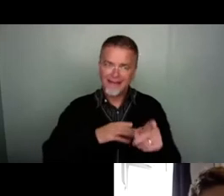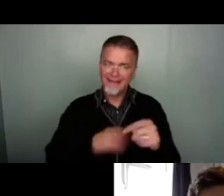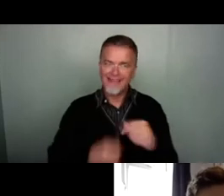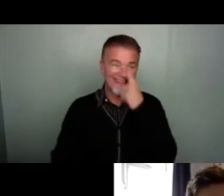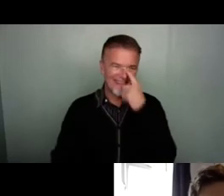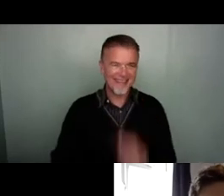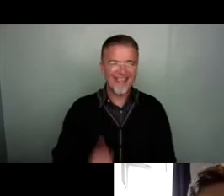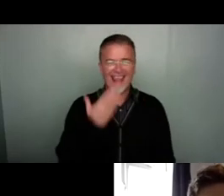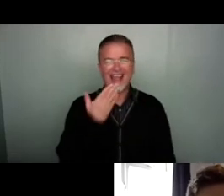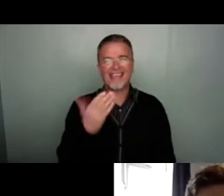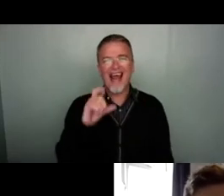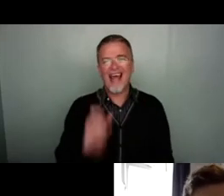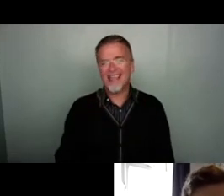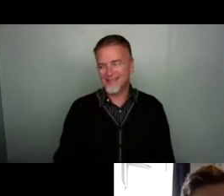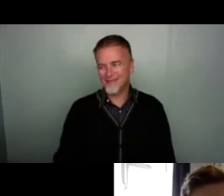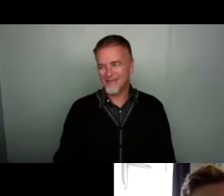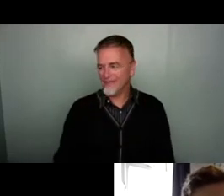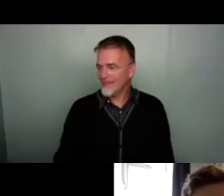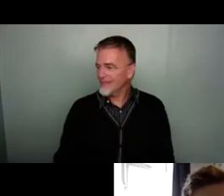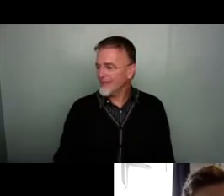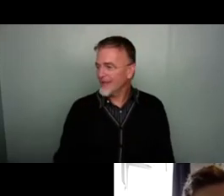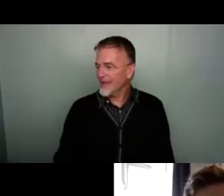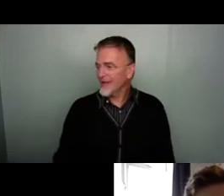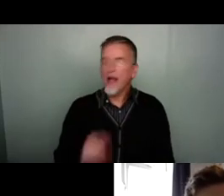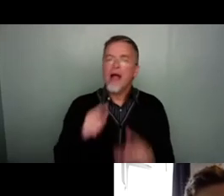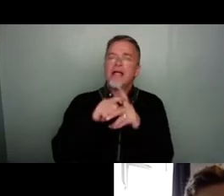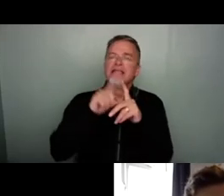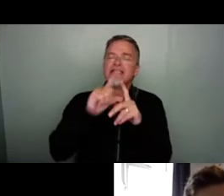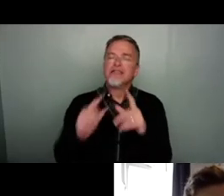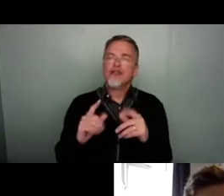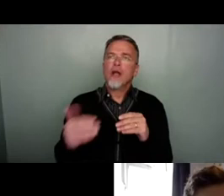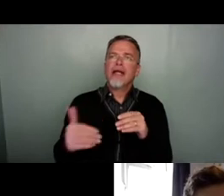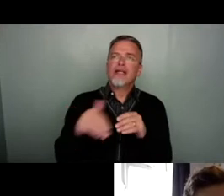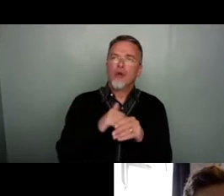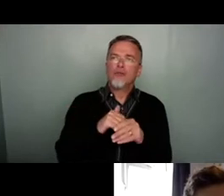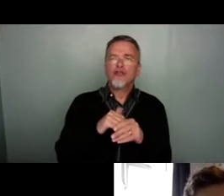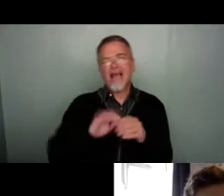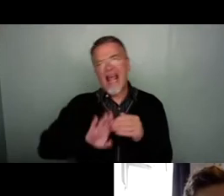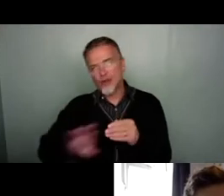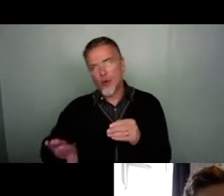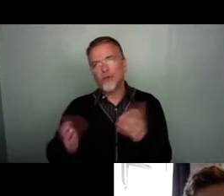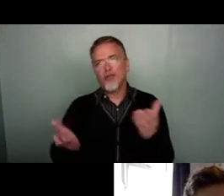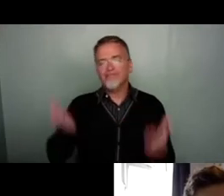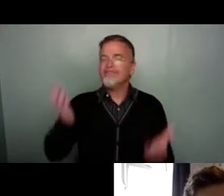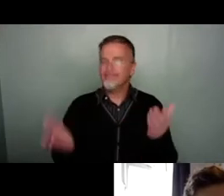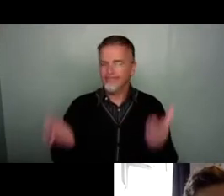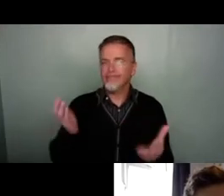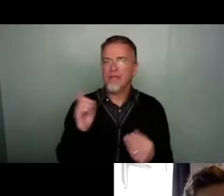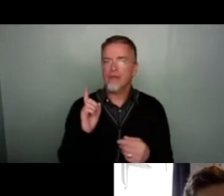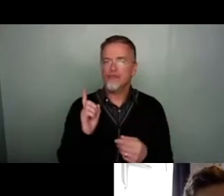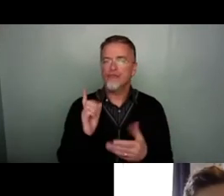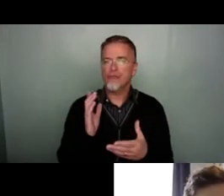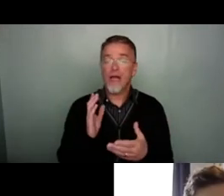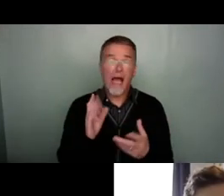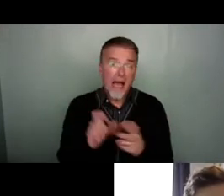Thanks, Claire. The digital inclusion slash exclusion thing is really, and